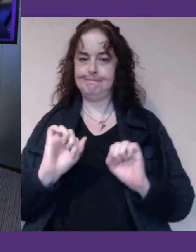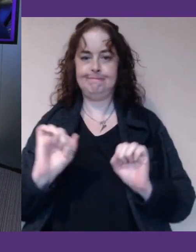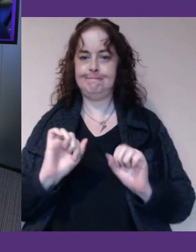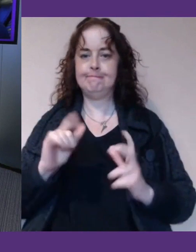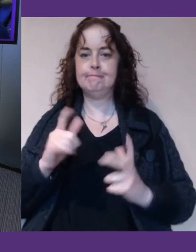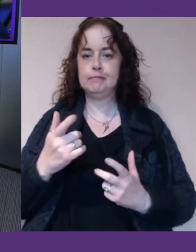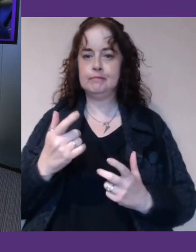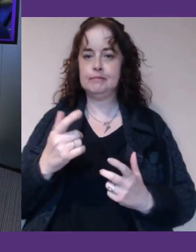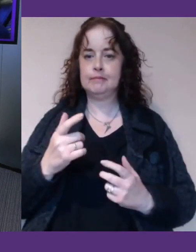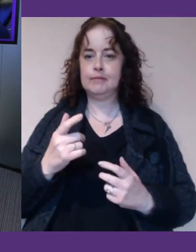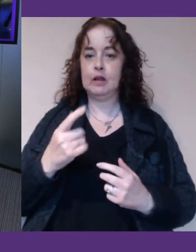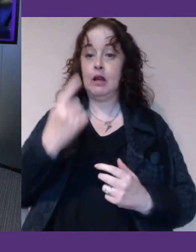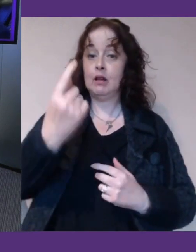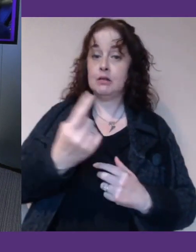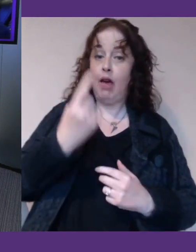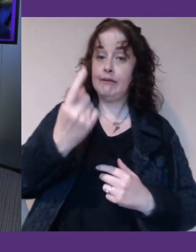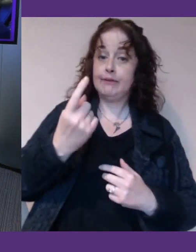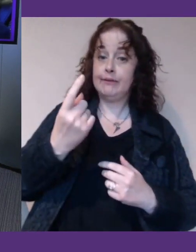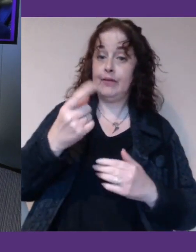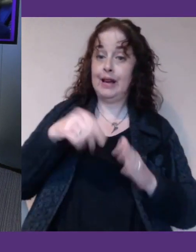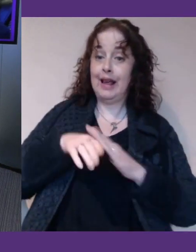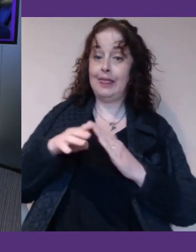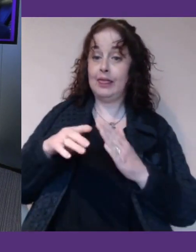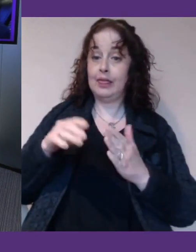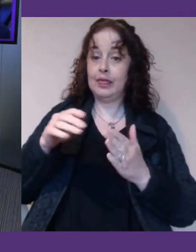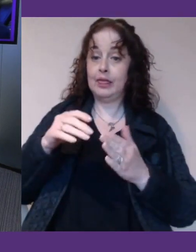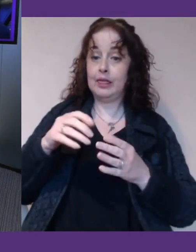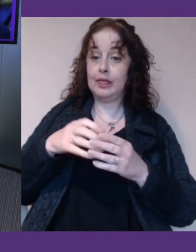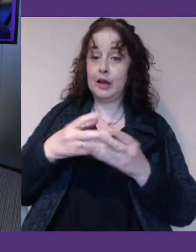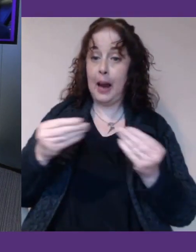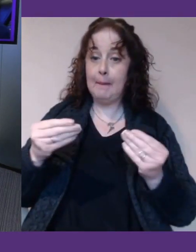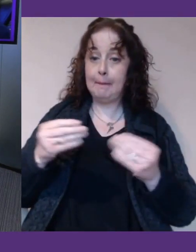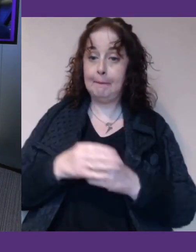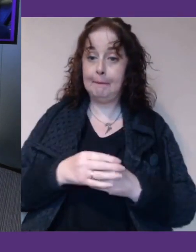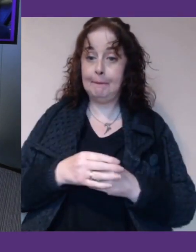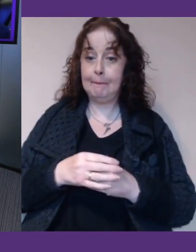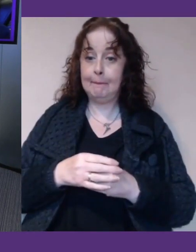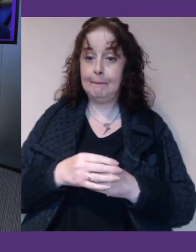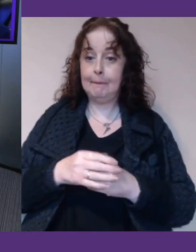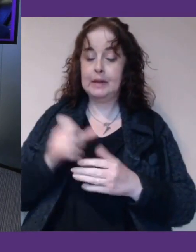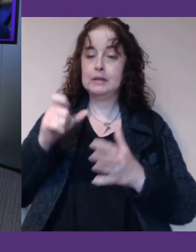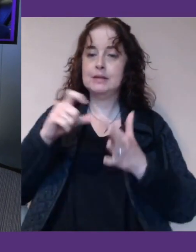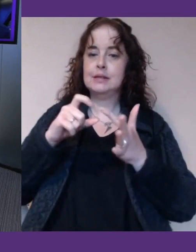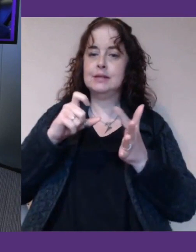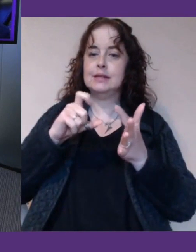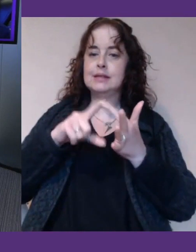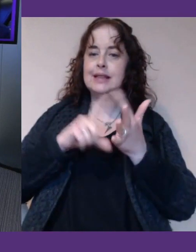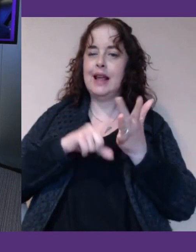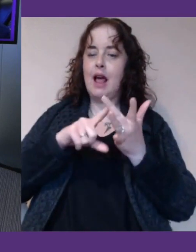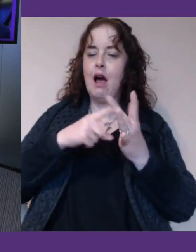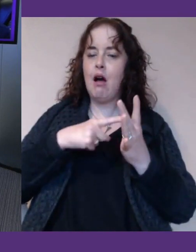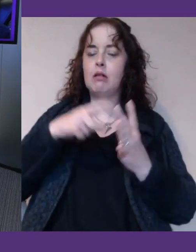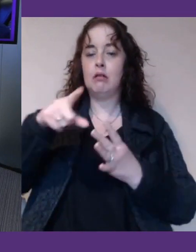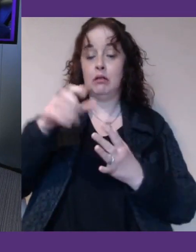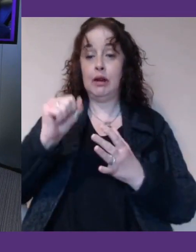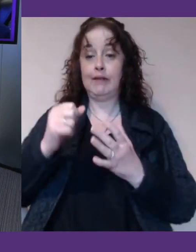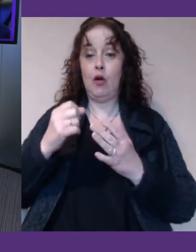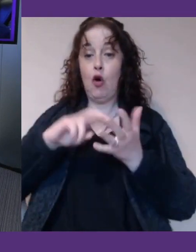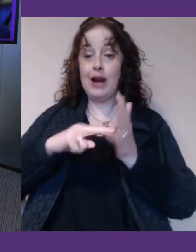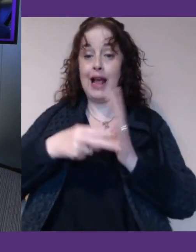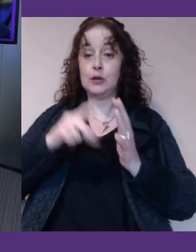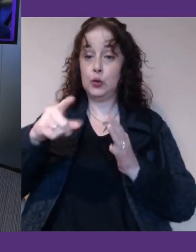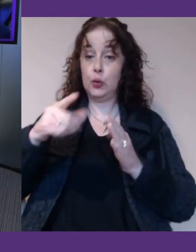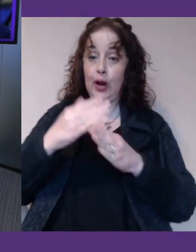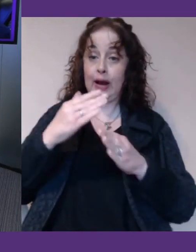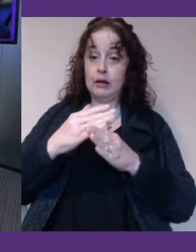as well, and you see that every day. I'm wondering whether it makes sense to the organizations you're working with. I'm particularly thinking about the